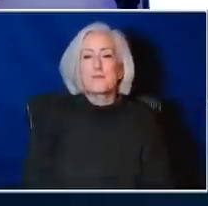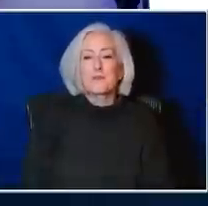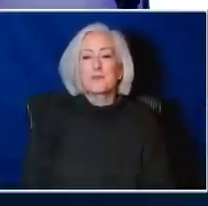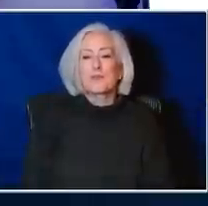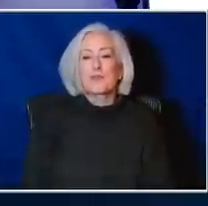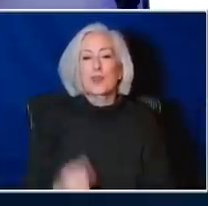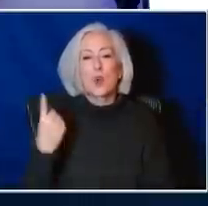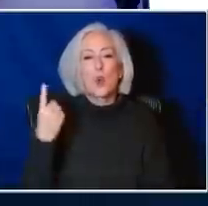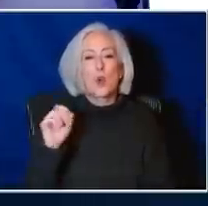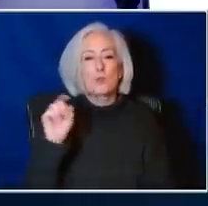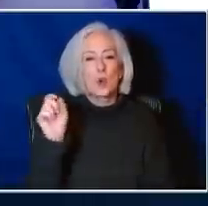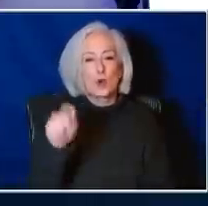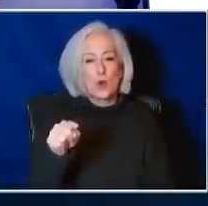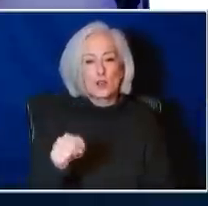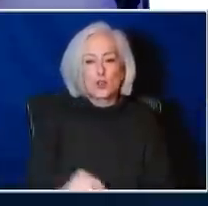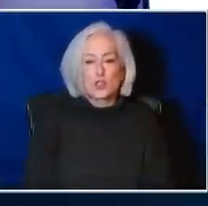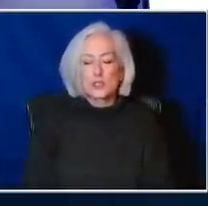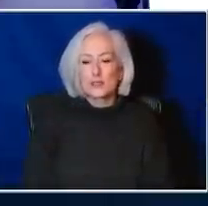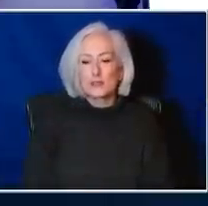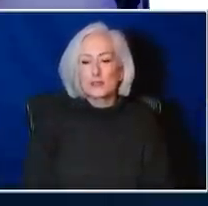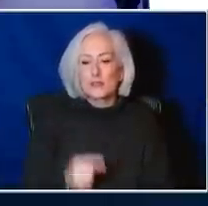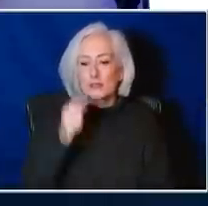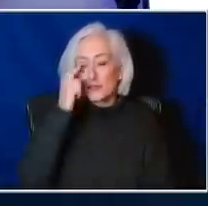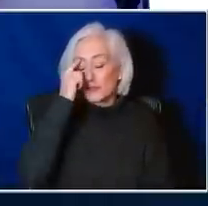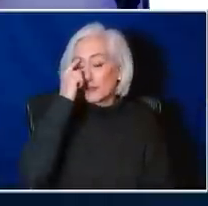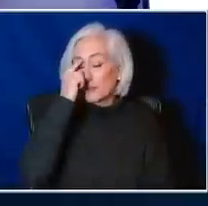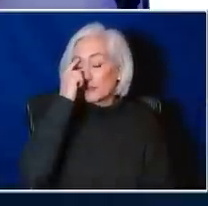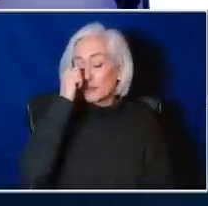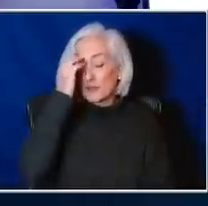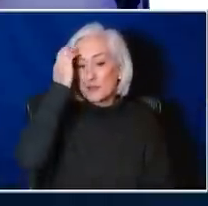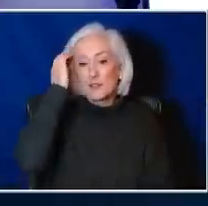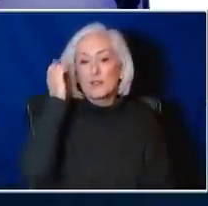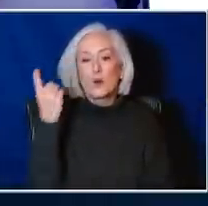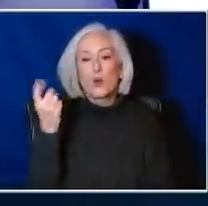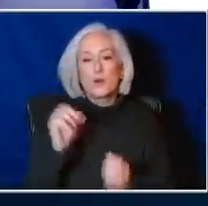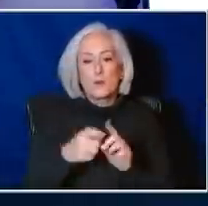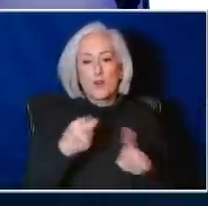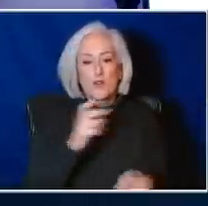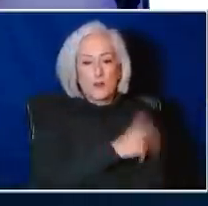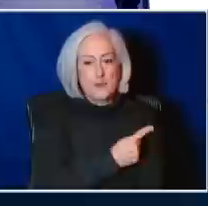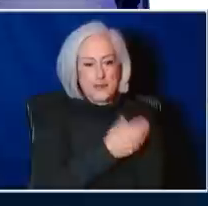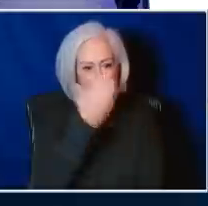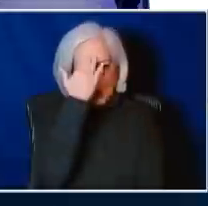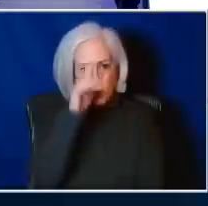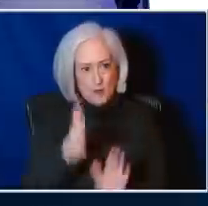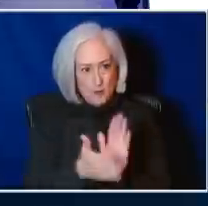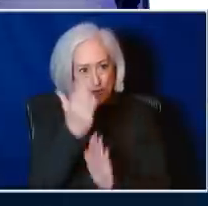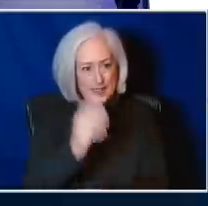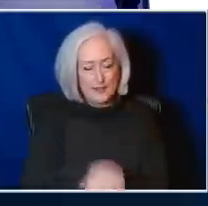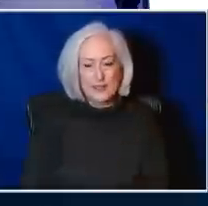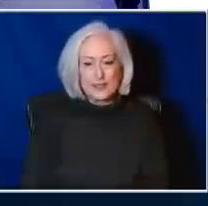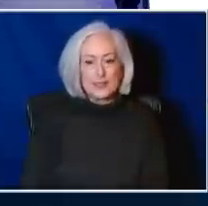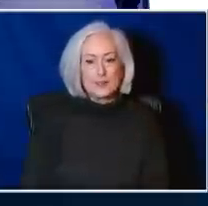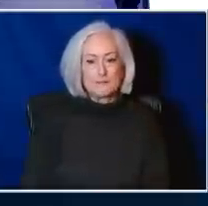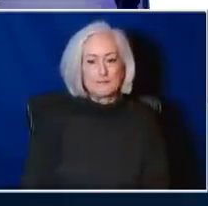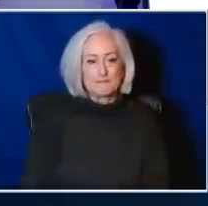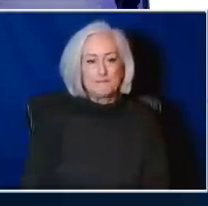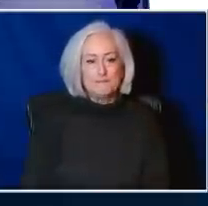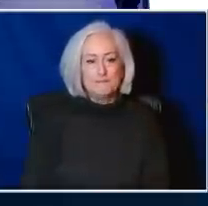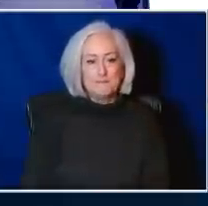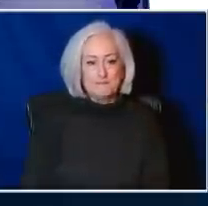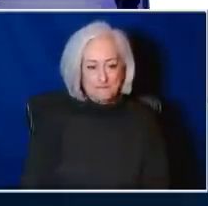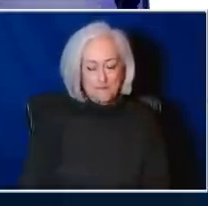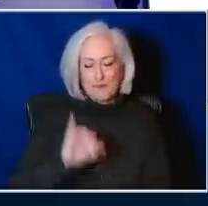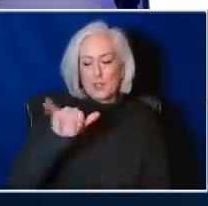back to that in a second. Do you mind if I just ask Dr. Callender-Rich one more from a patient? Because I know you've got to go in two minutes and then we get back to that. Joellen